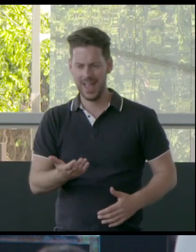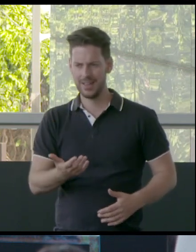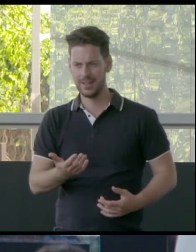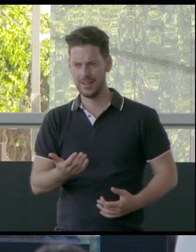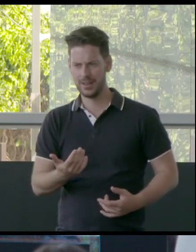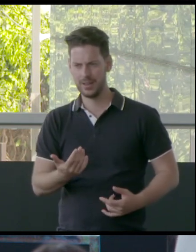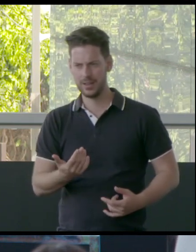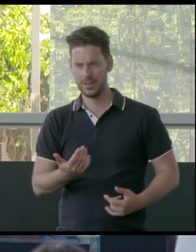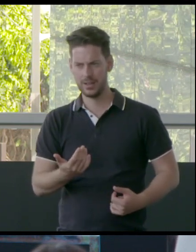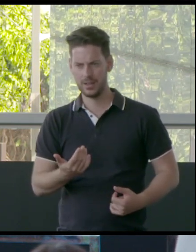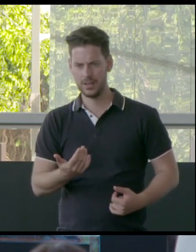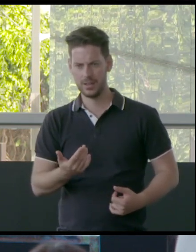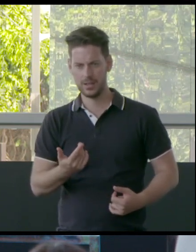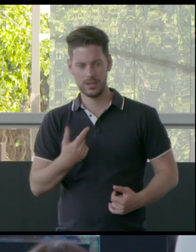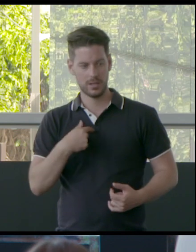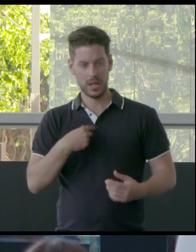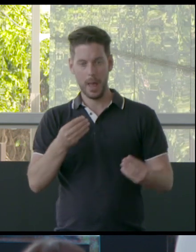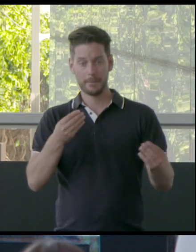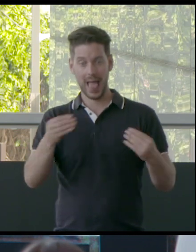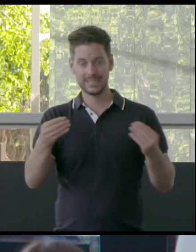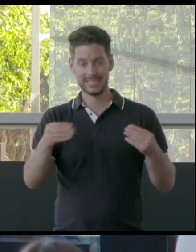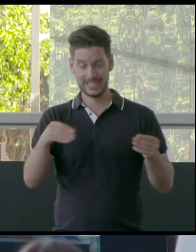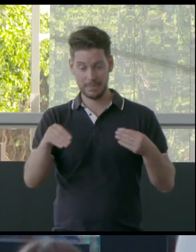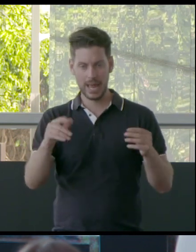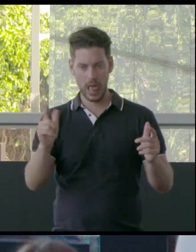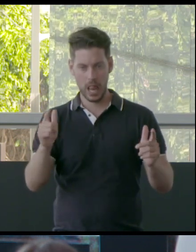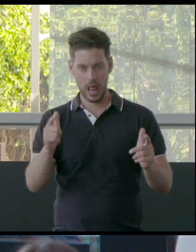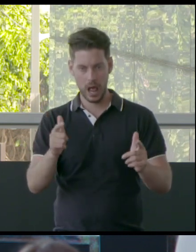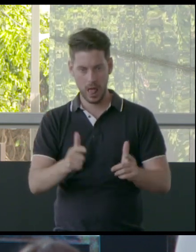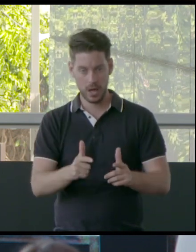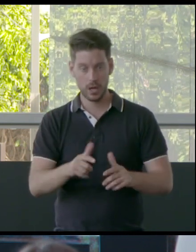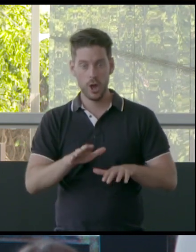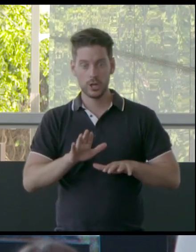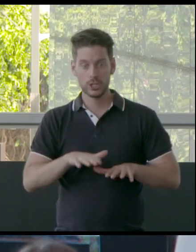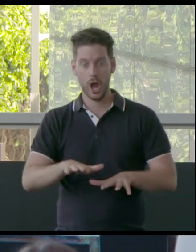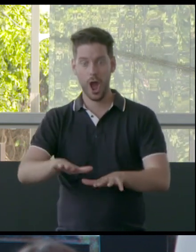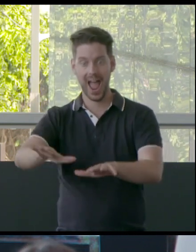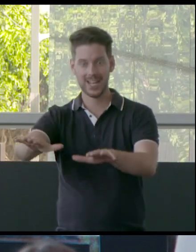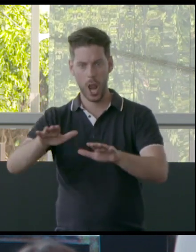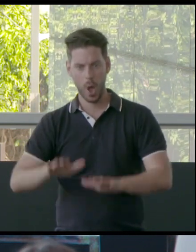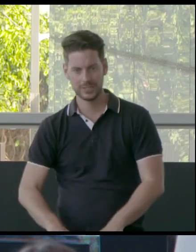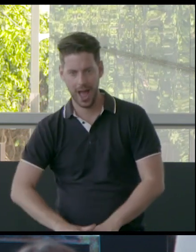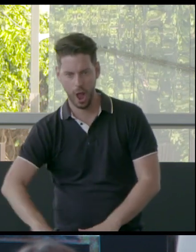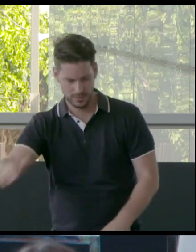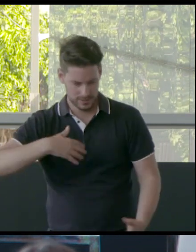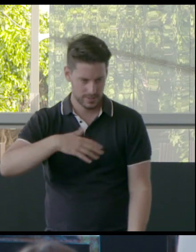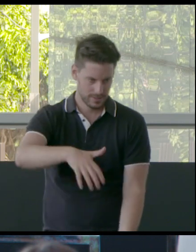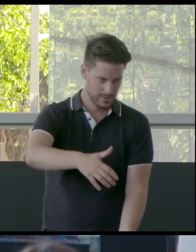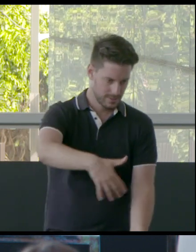day I stop... I just use plastic less and less. When the tide goes out, we collect it. It's really, really interesting